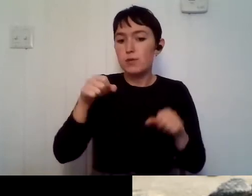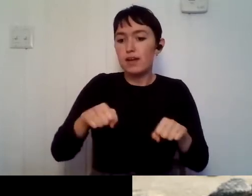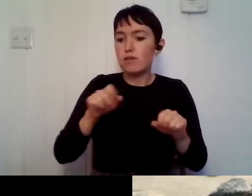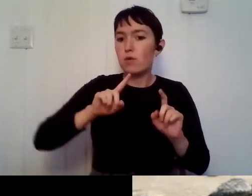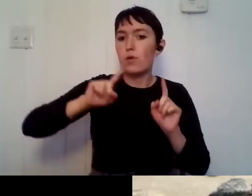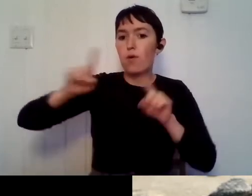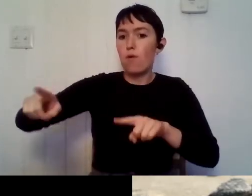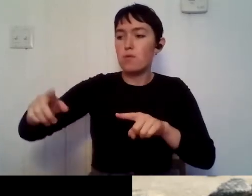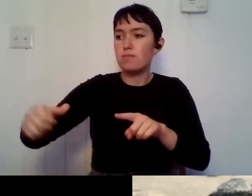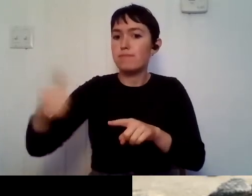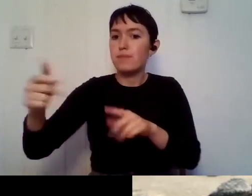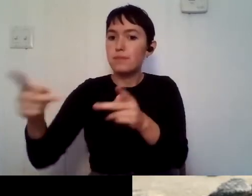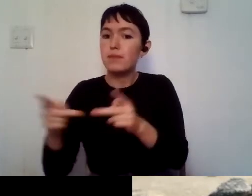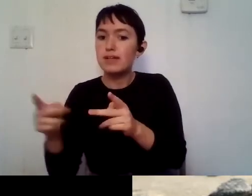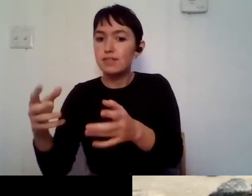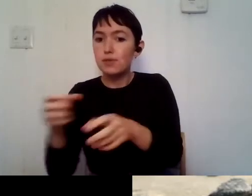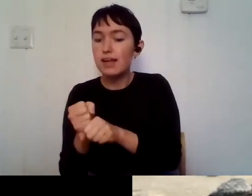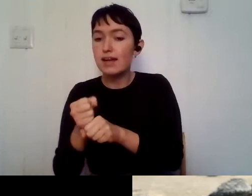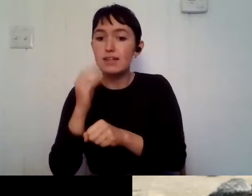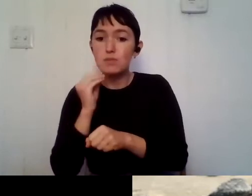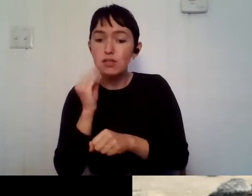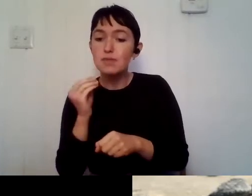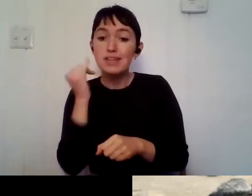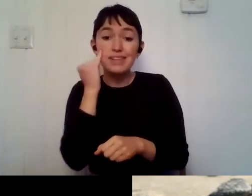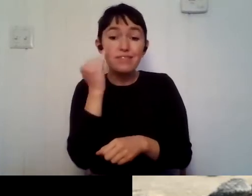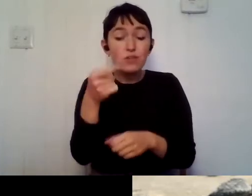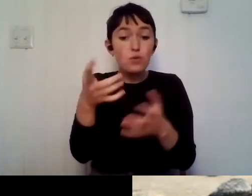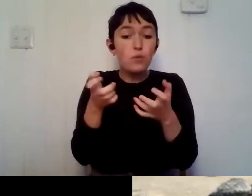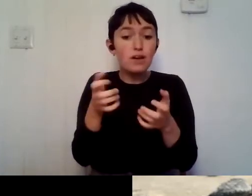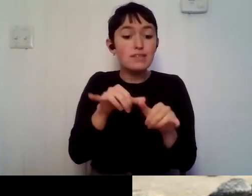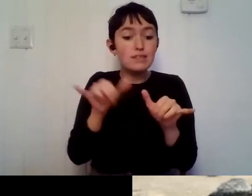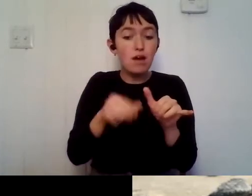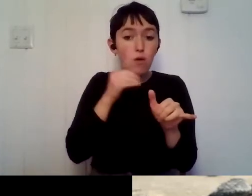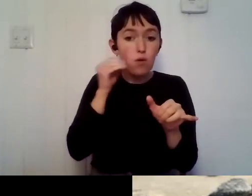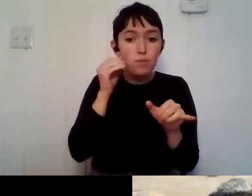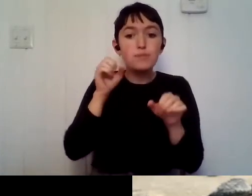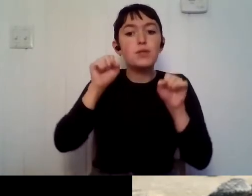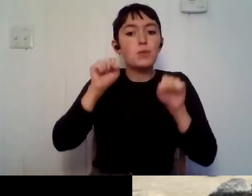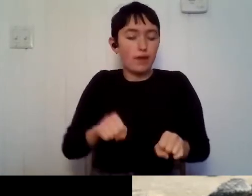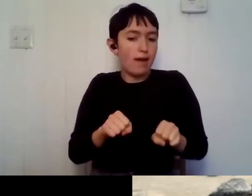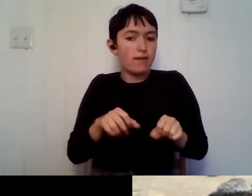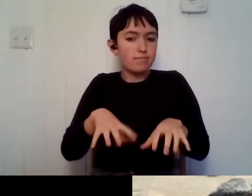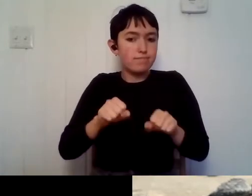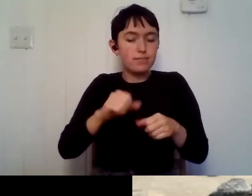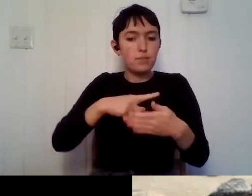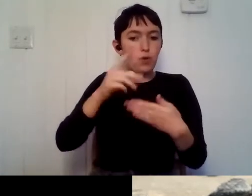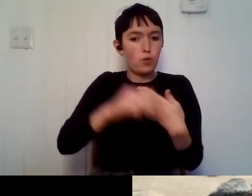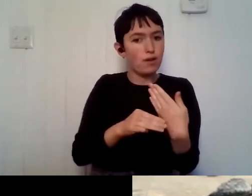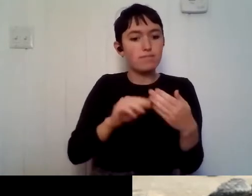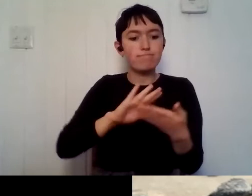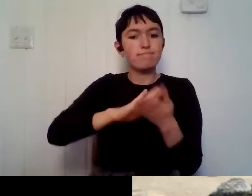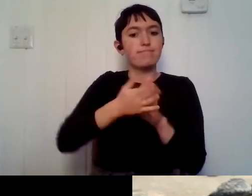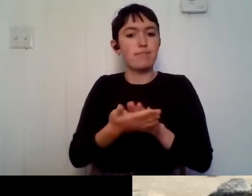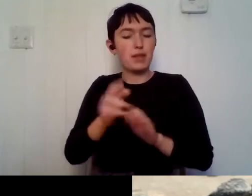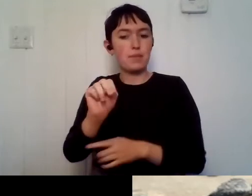Um, but as you want to stay home, Michigan does have programs where you can become a marine biologist. Yeah.